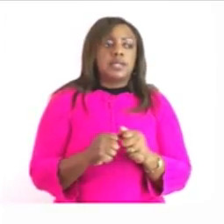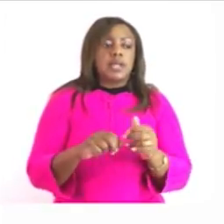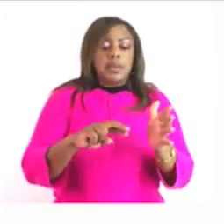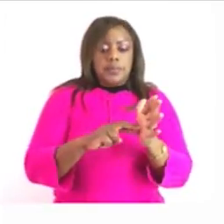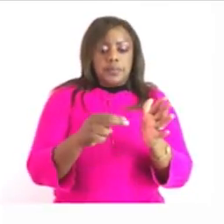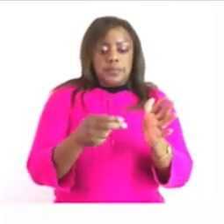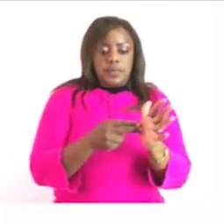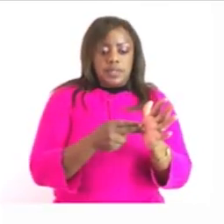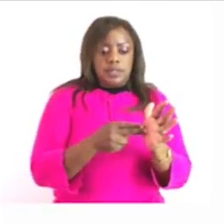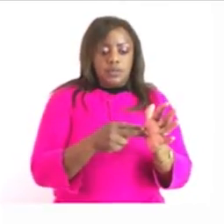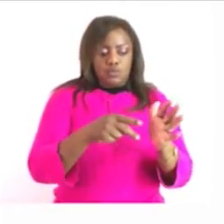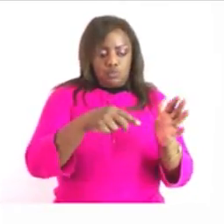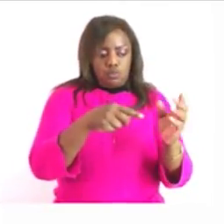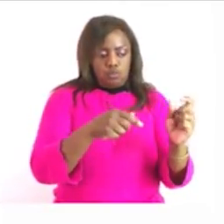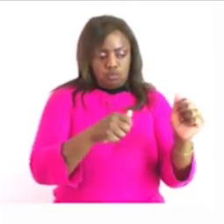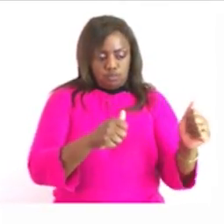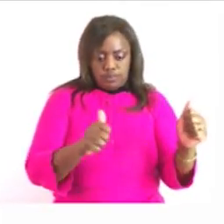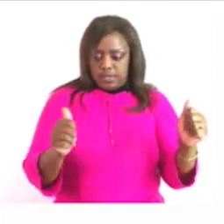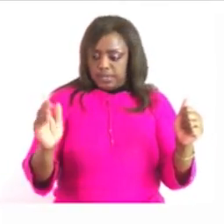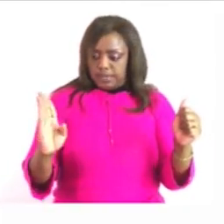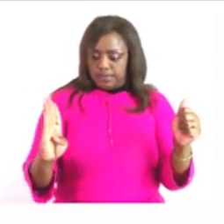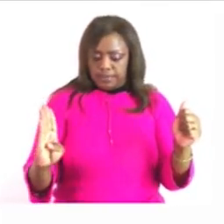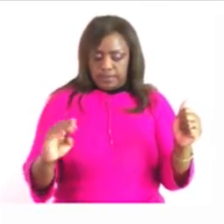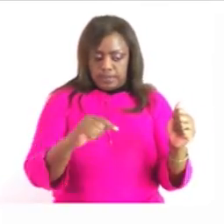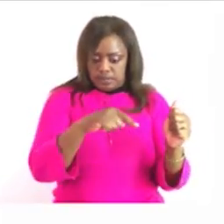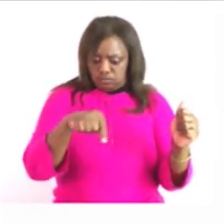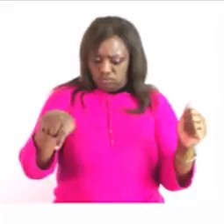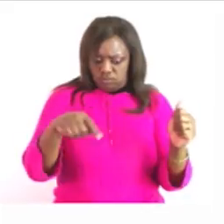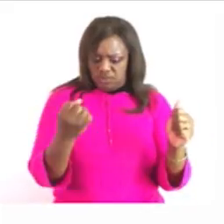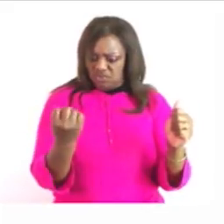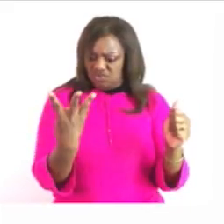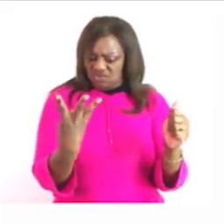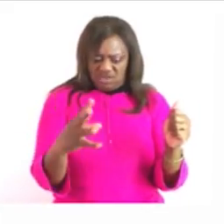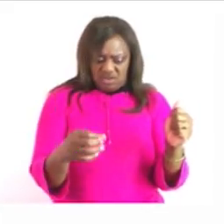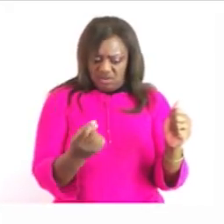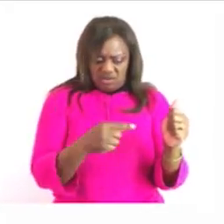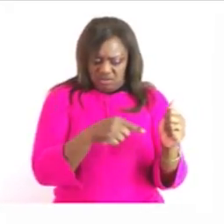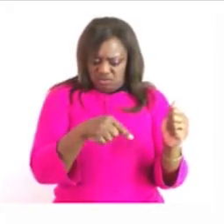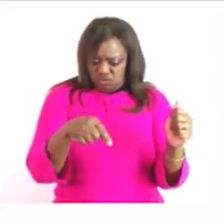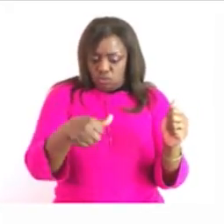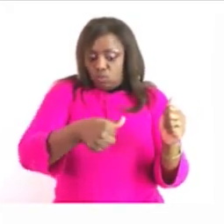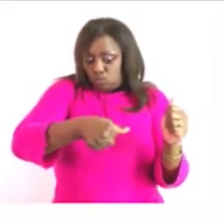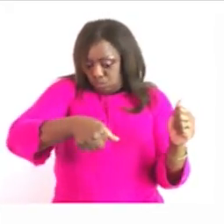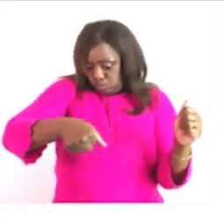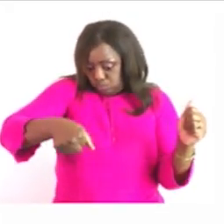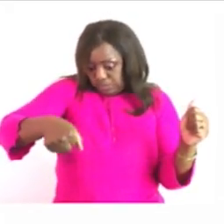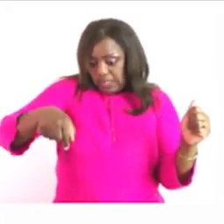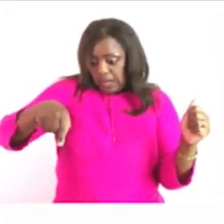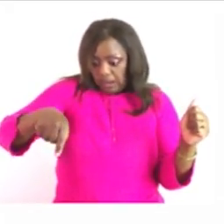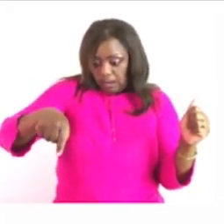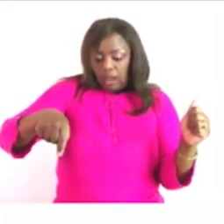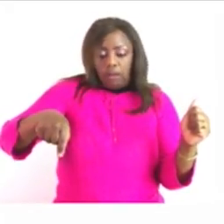two points you are given an example of point a and b and the line in